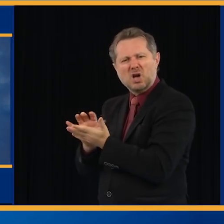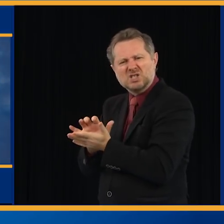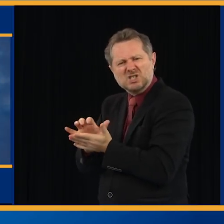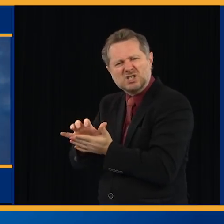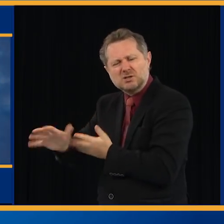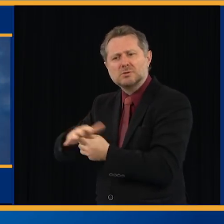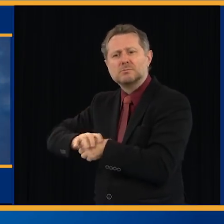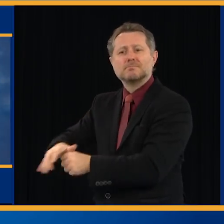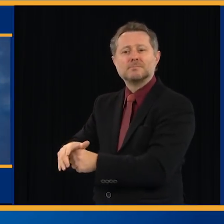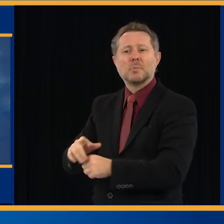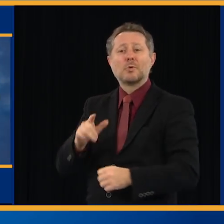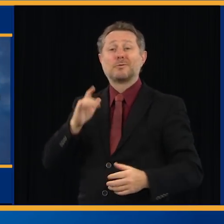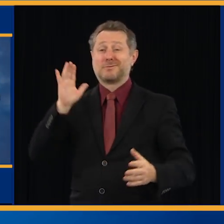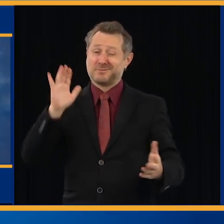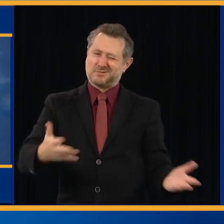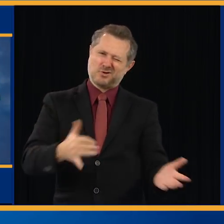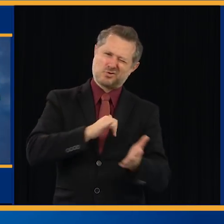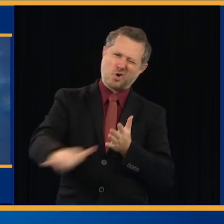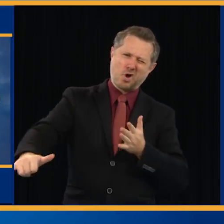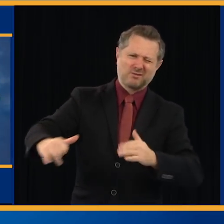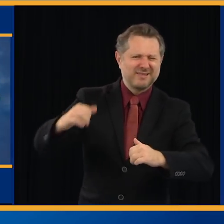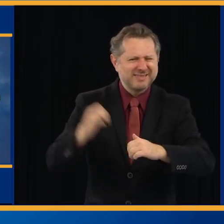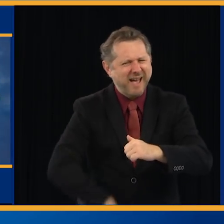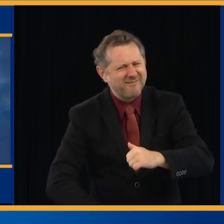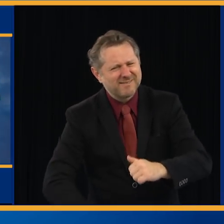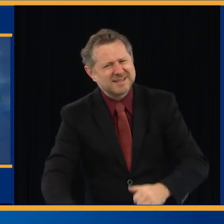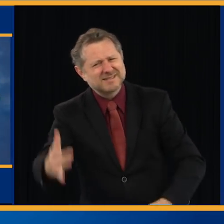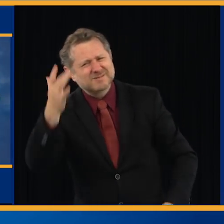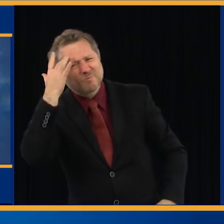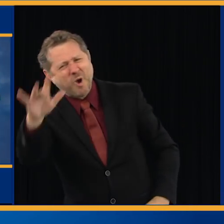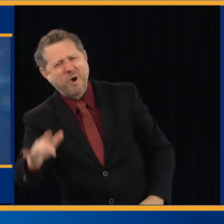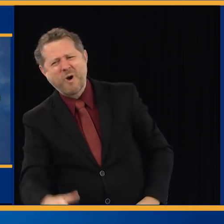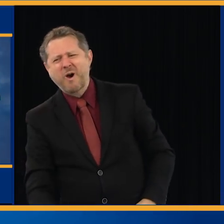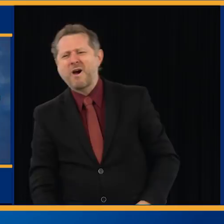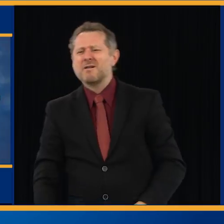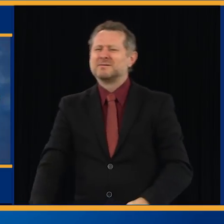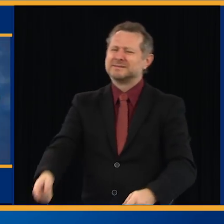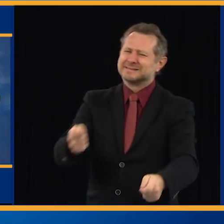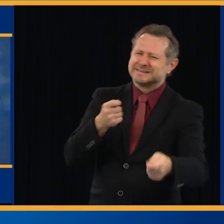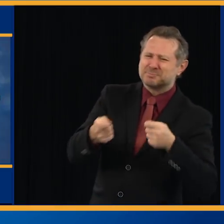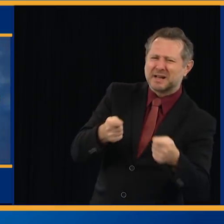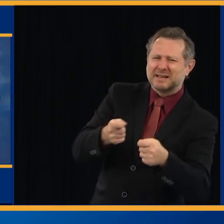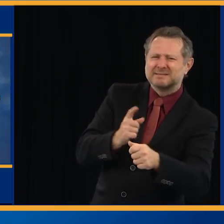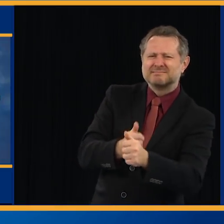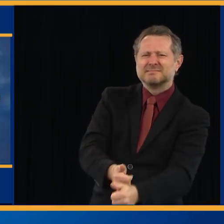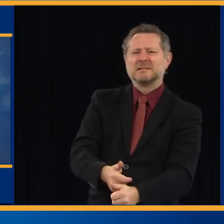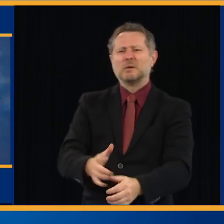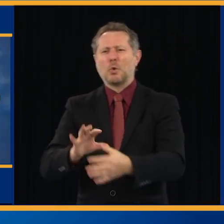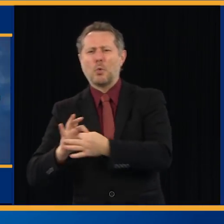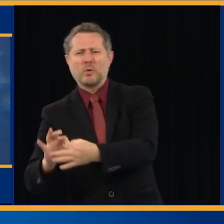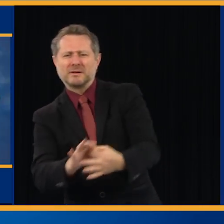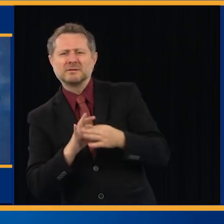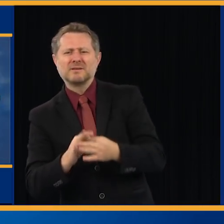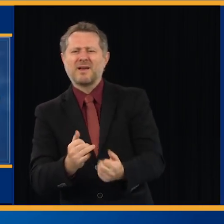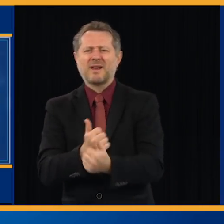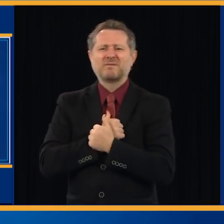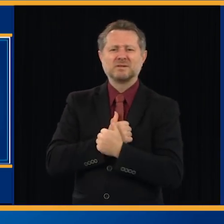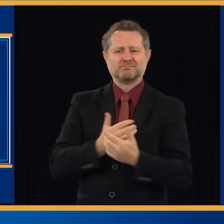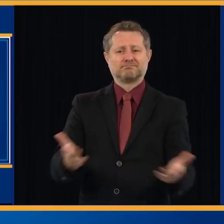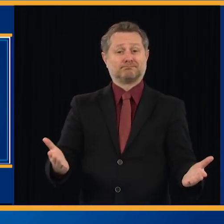New York tough. We are smart. We are disciplined. We are unified. And we are loving. Questions?